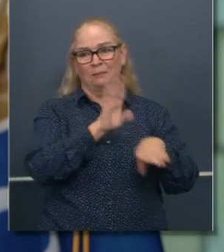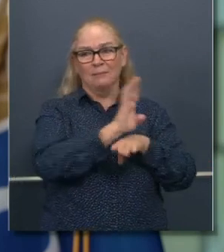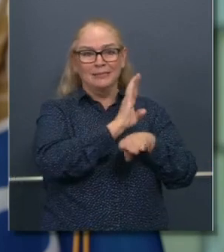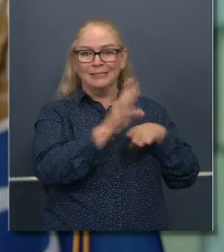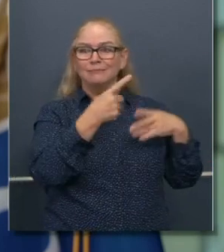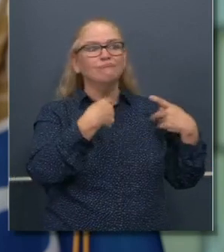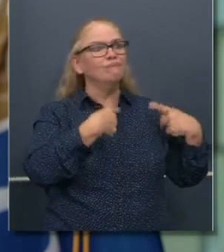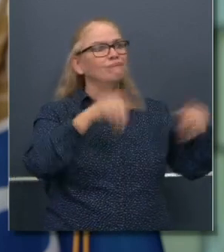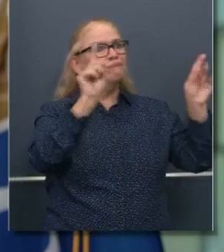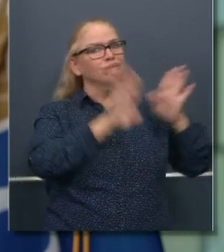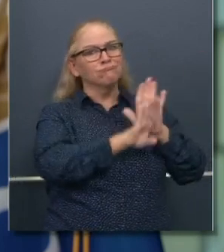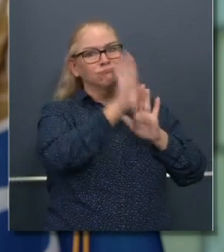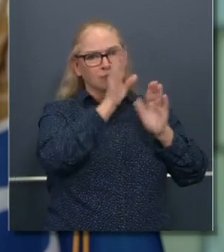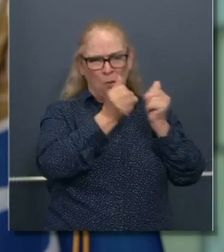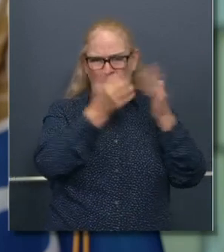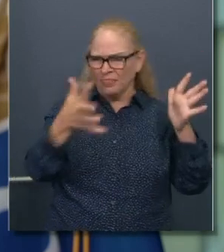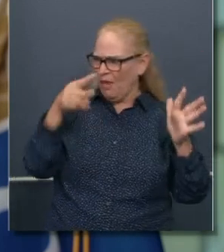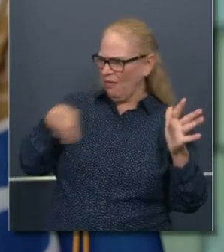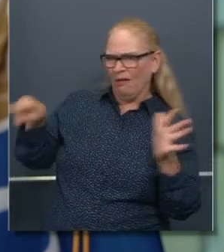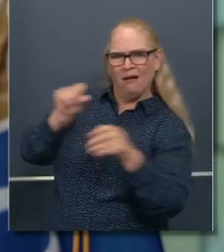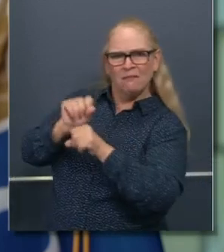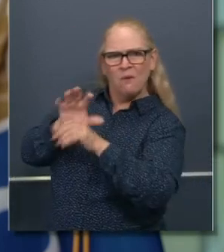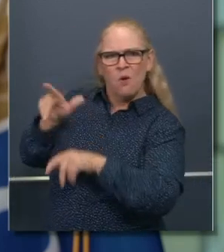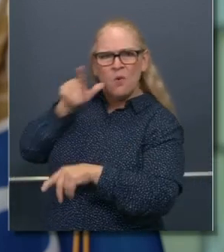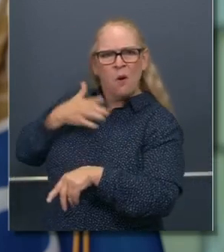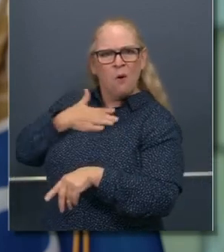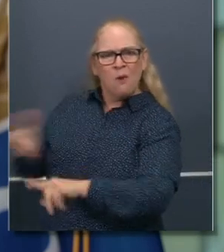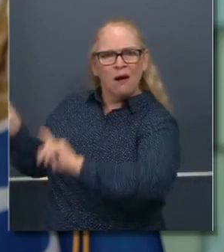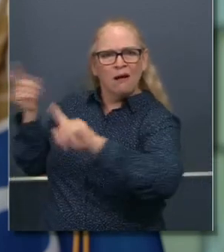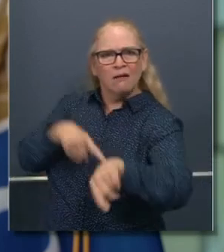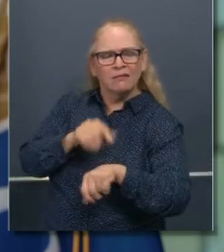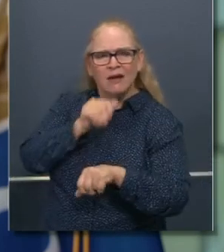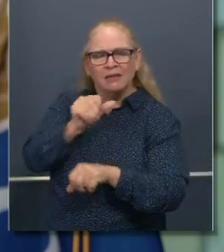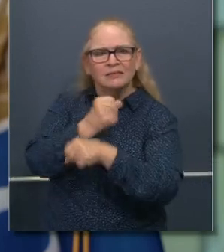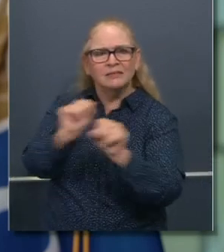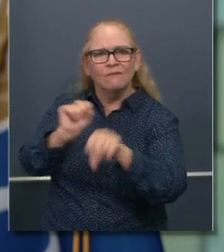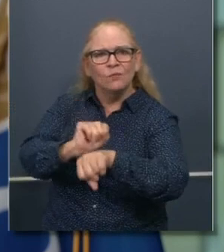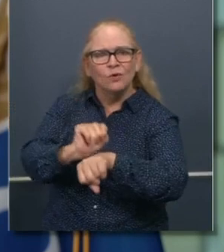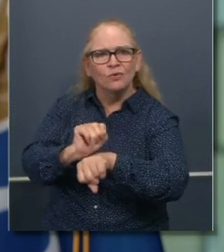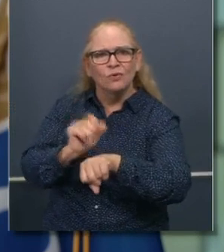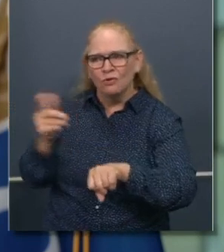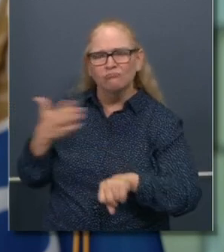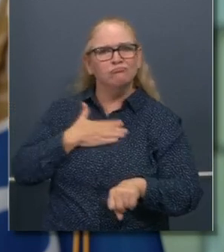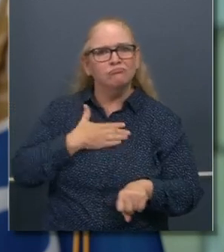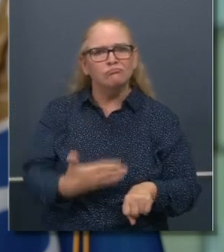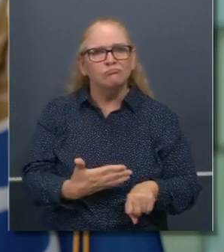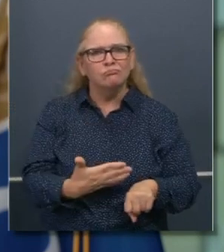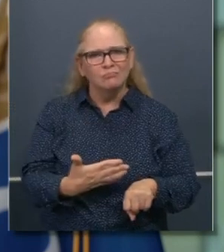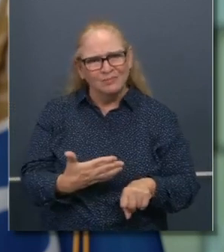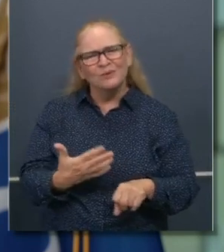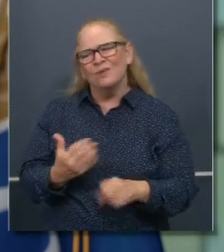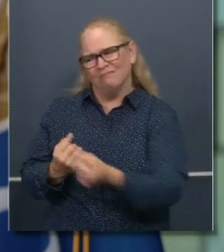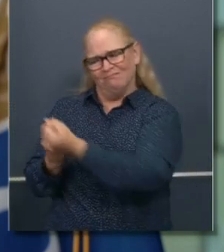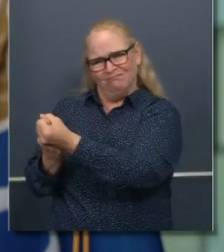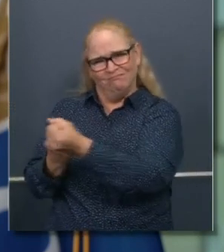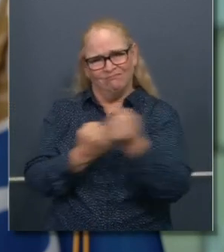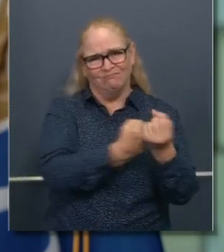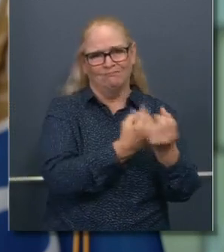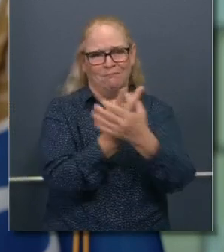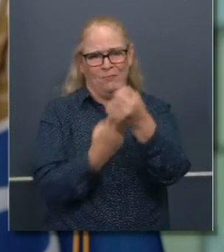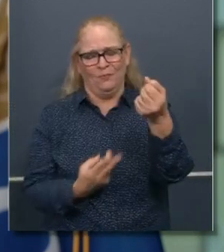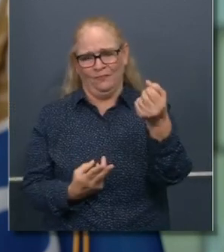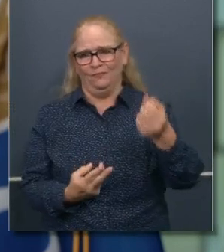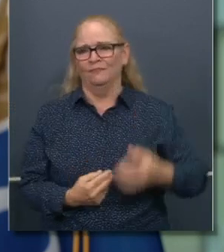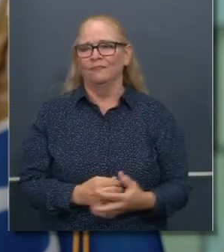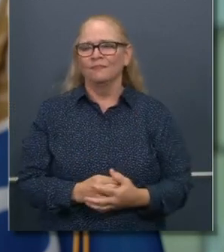that's failing. And that's also fundamental. And so if it is indeed a truism that you can't be pro